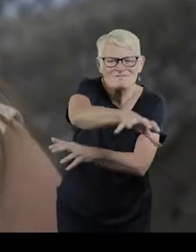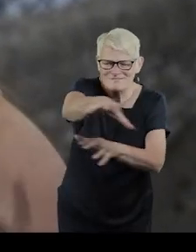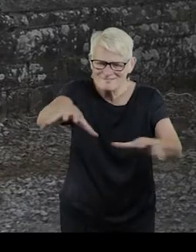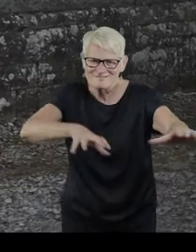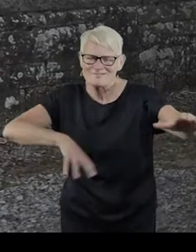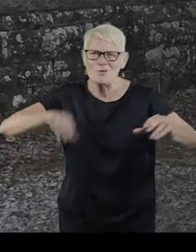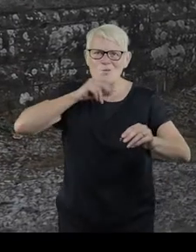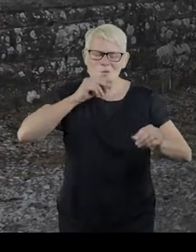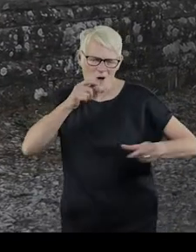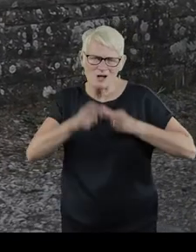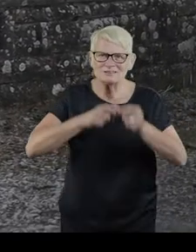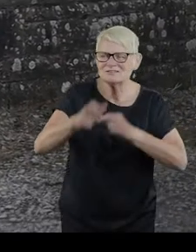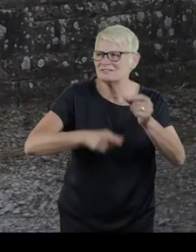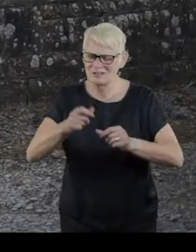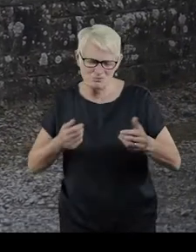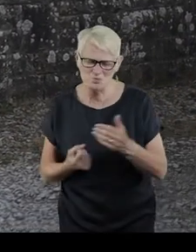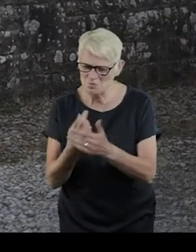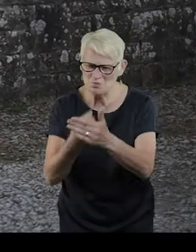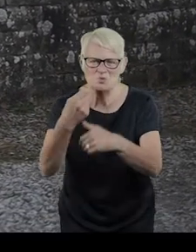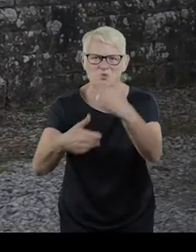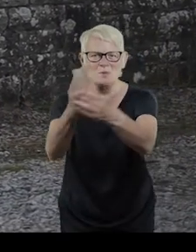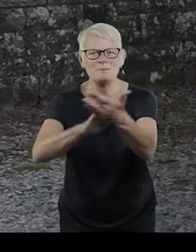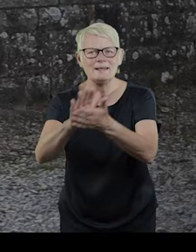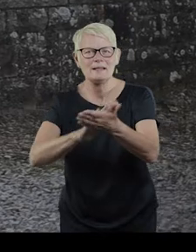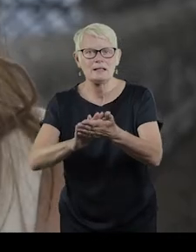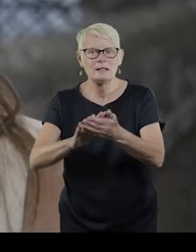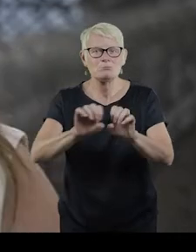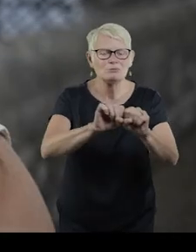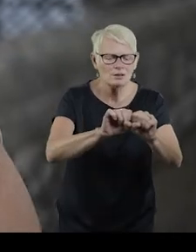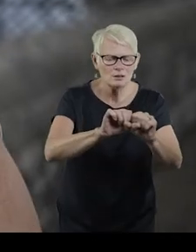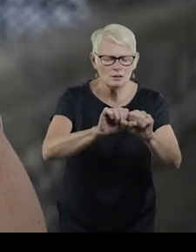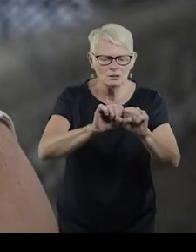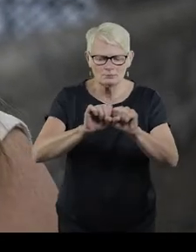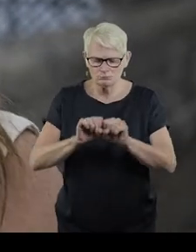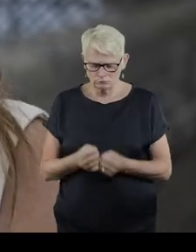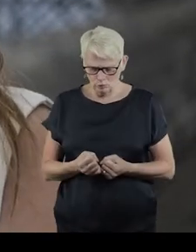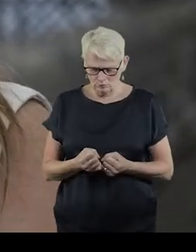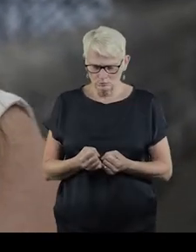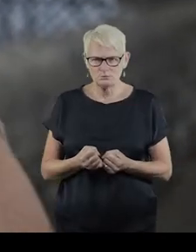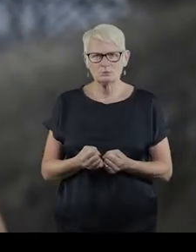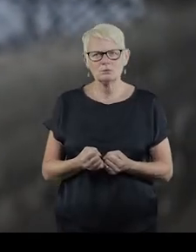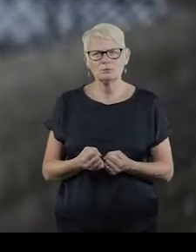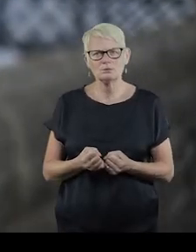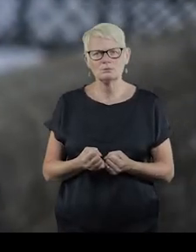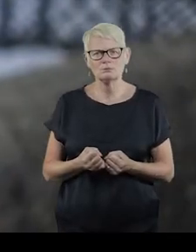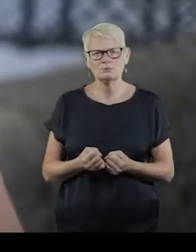the bend, words rushing, currents never breaking the surface, breaking, broken.